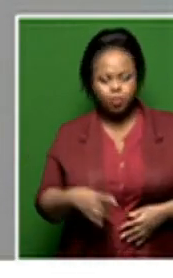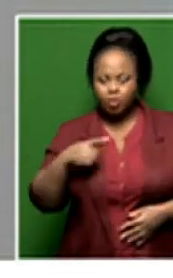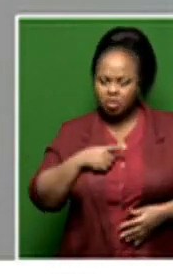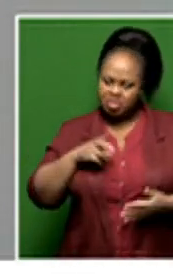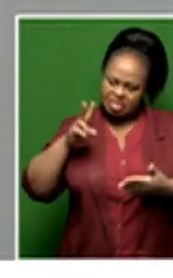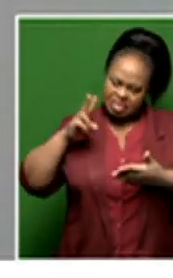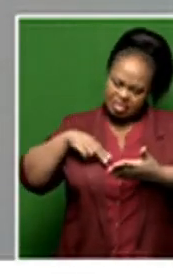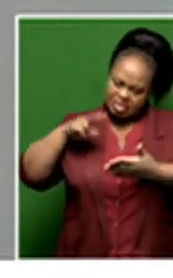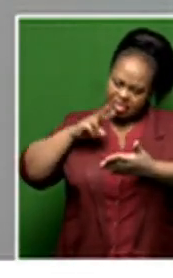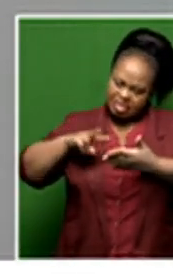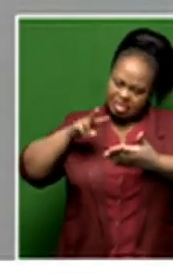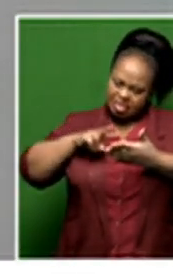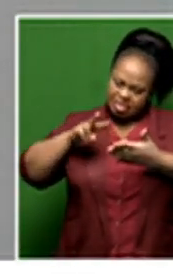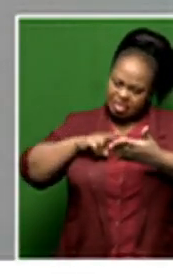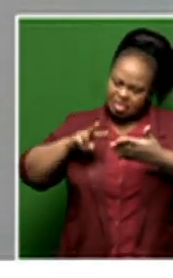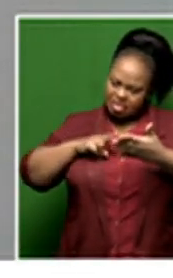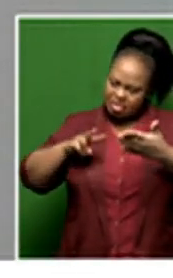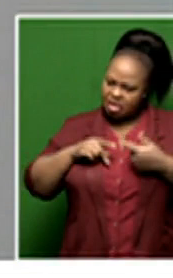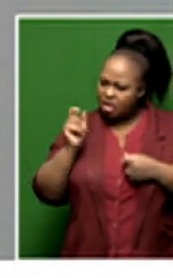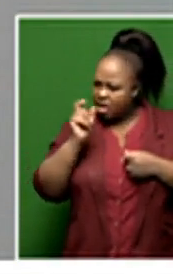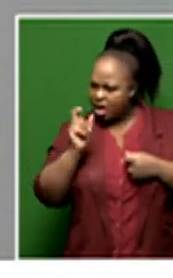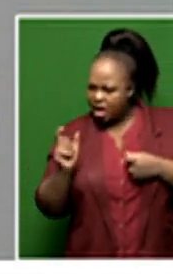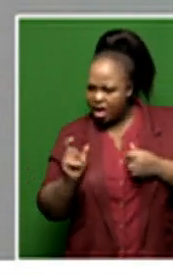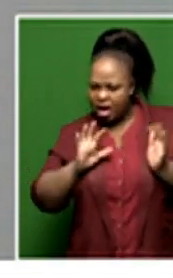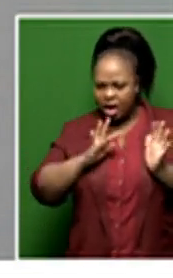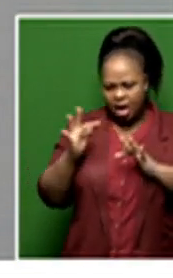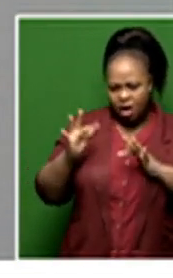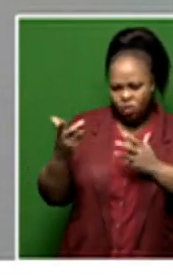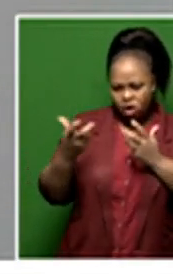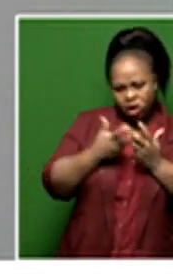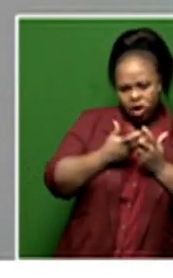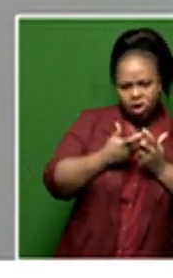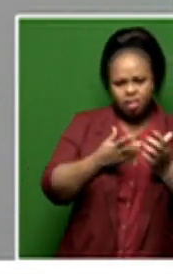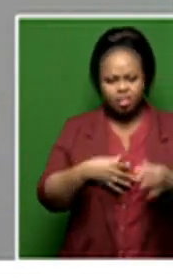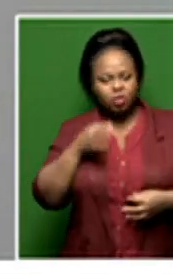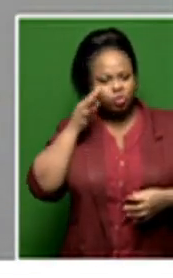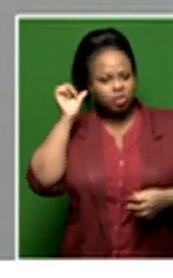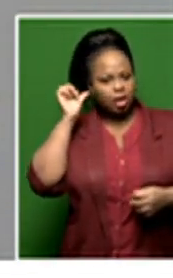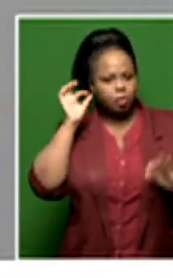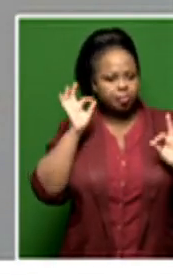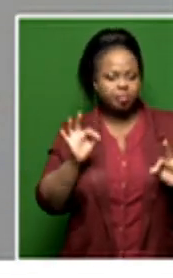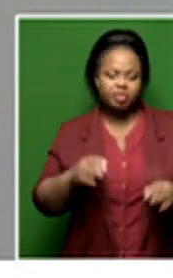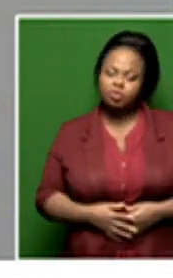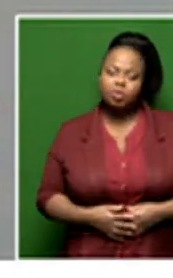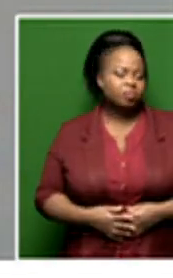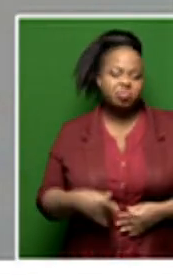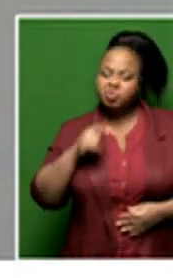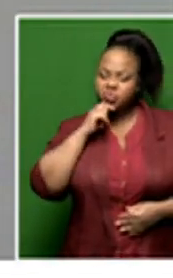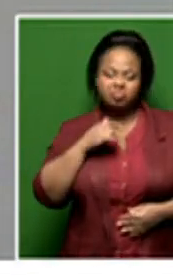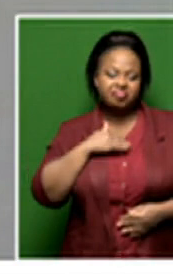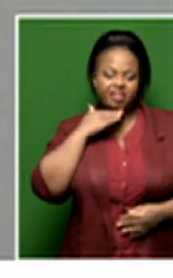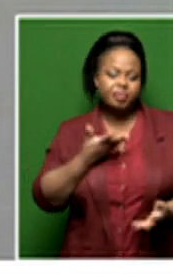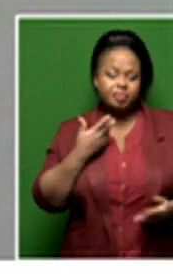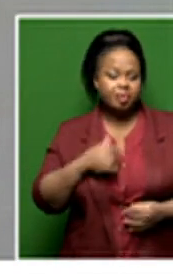read the notes on how to execute certain things. So the score was just not enough.